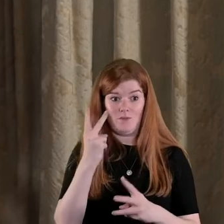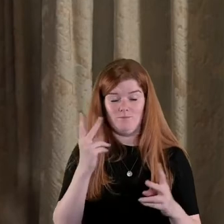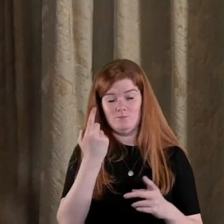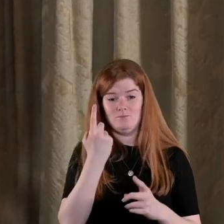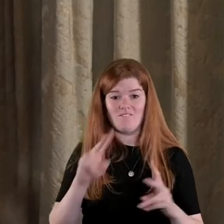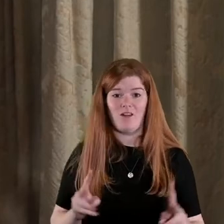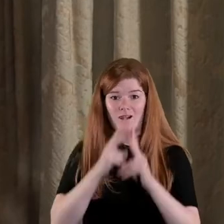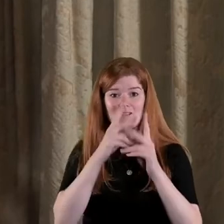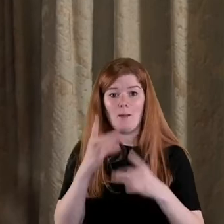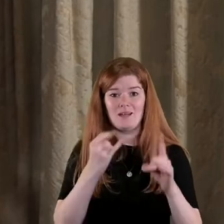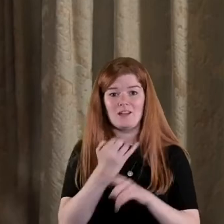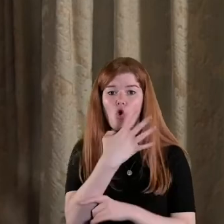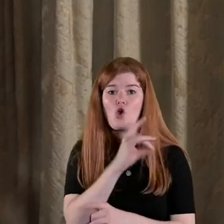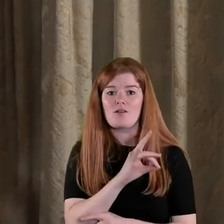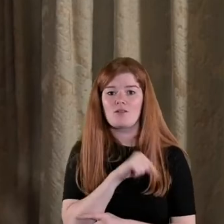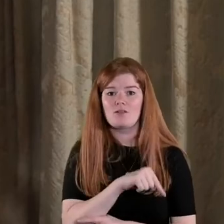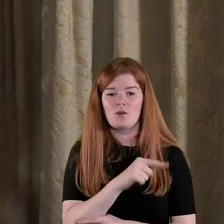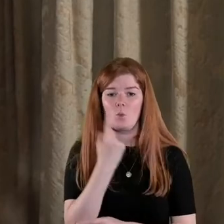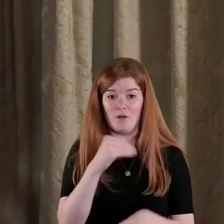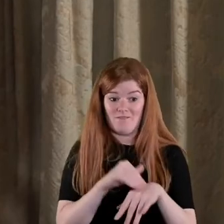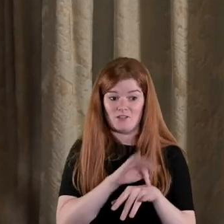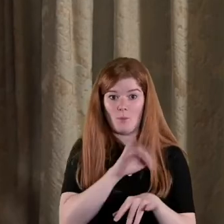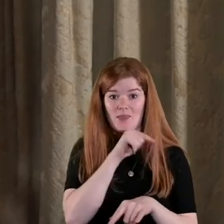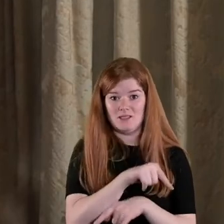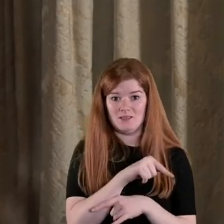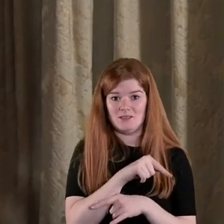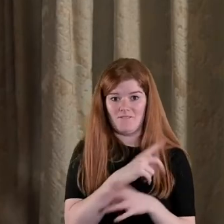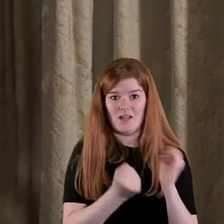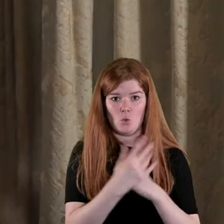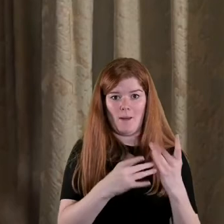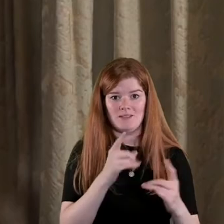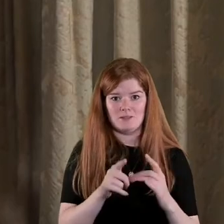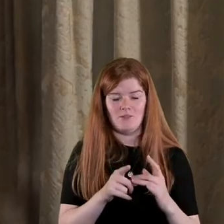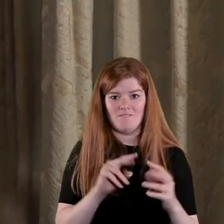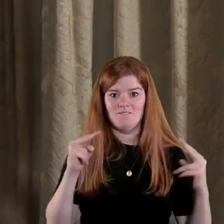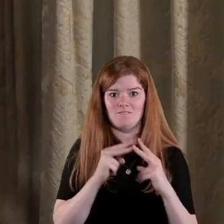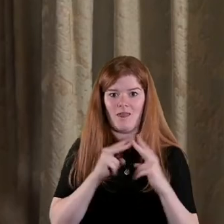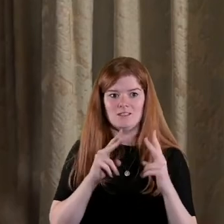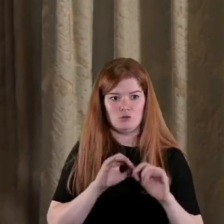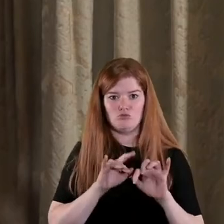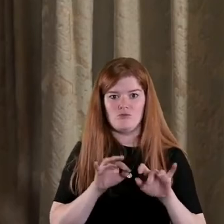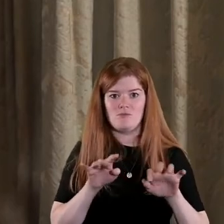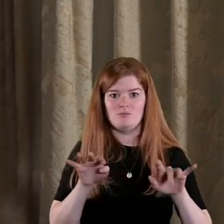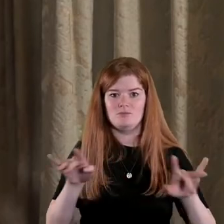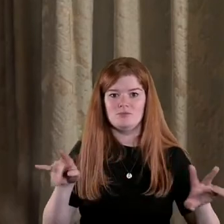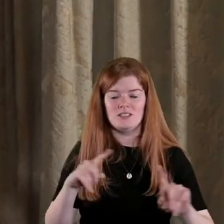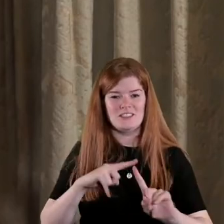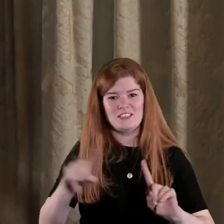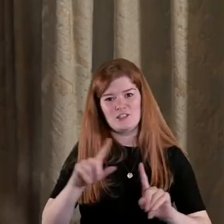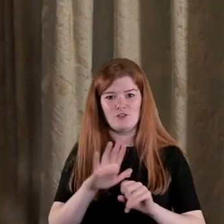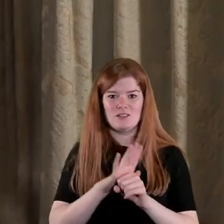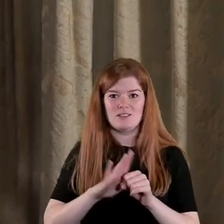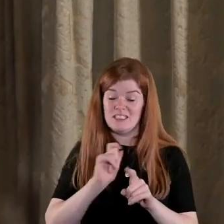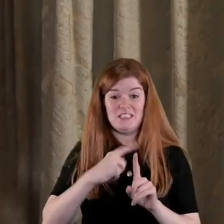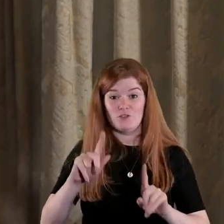in Cork one of the consequences of that is that it exports violence and a different kind of sectarian